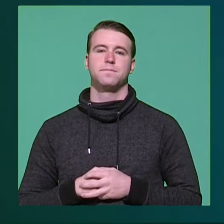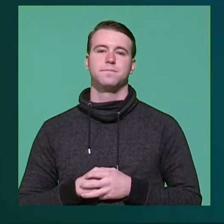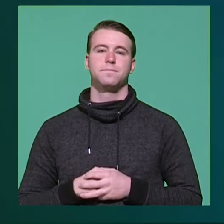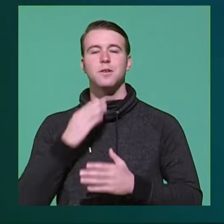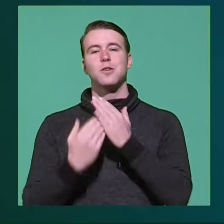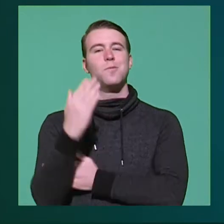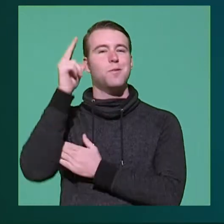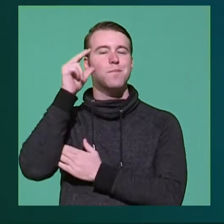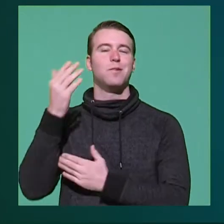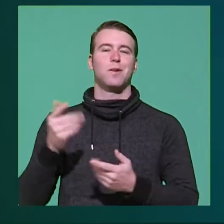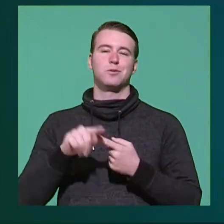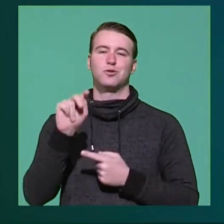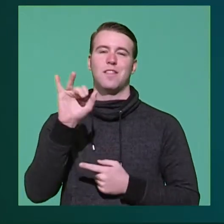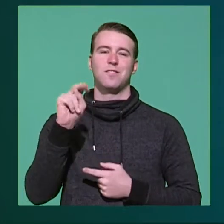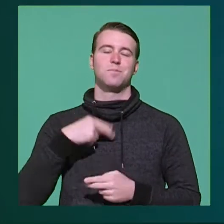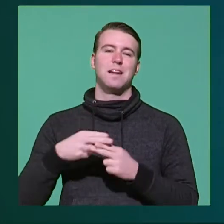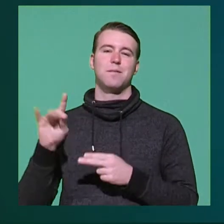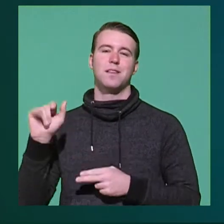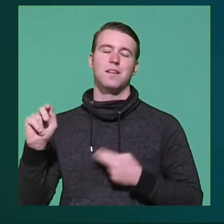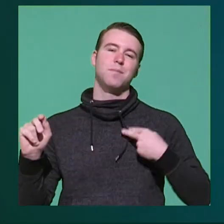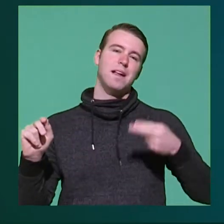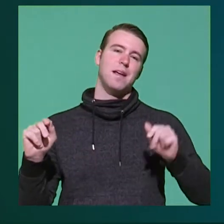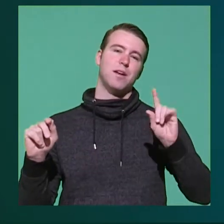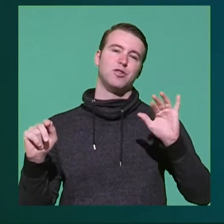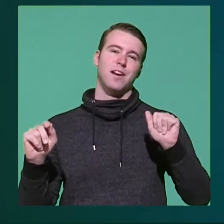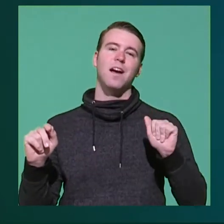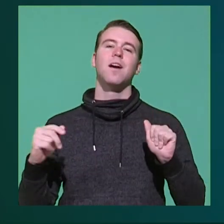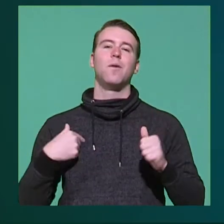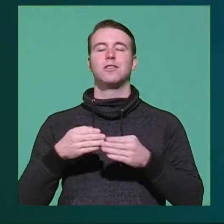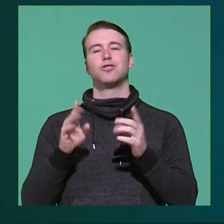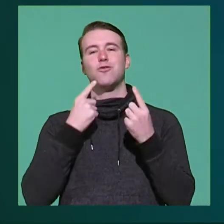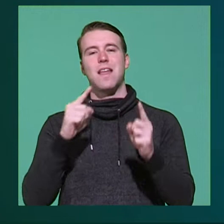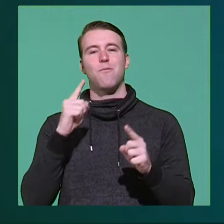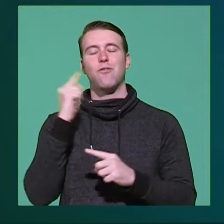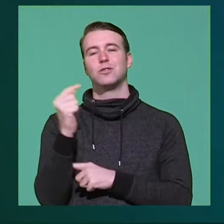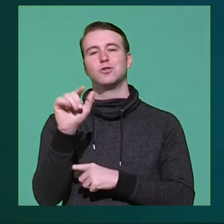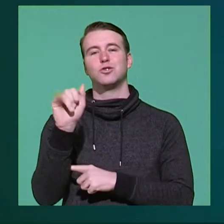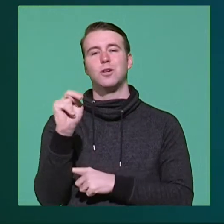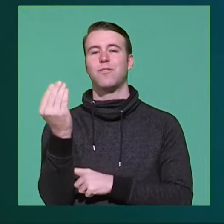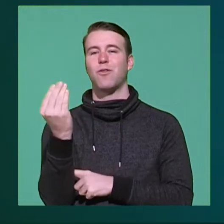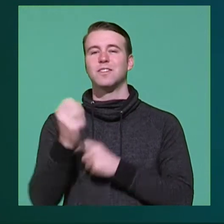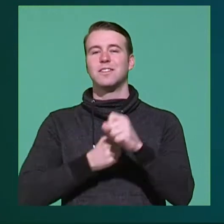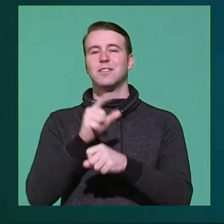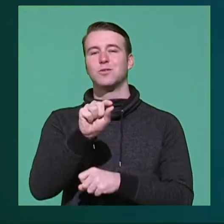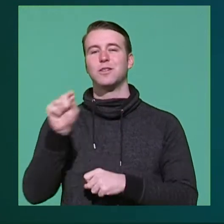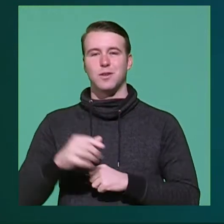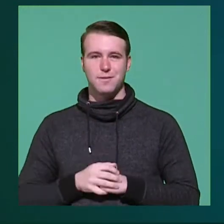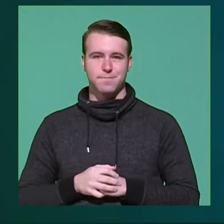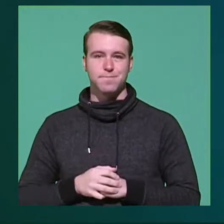Good morning Mustangs and welcome to Trail-O-Vision. My name is Dylan. My name is Adriana. And these are our general announcements for Tuesday, January 14, 2020.